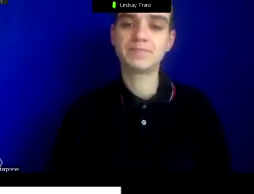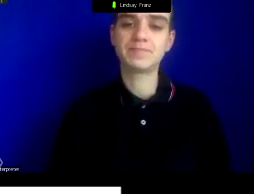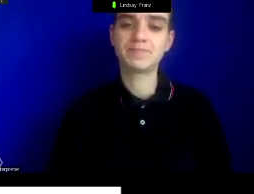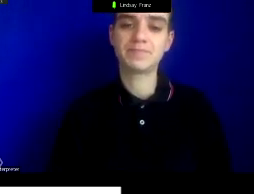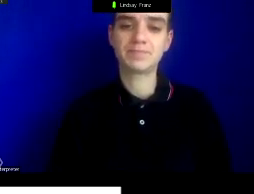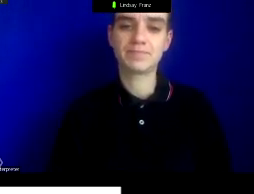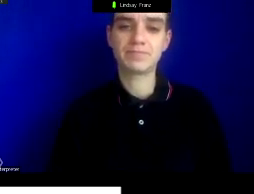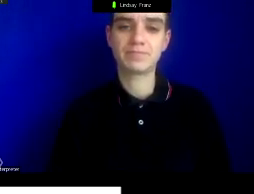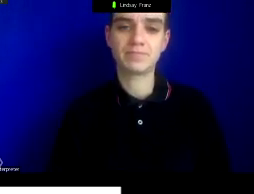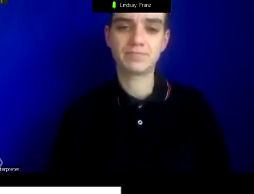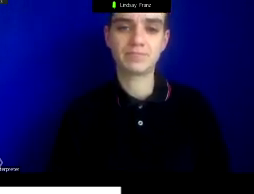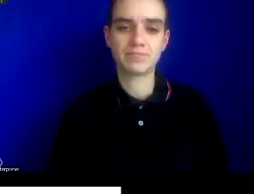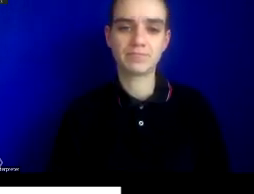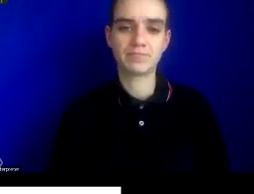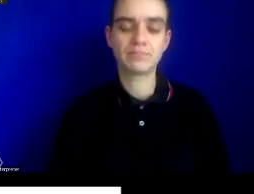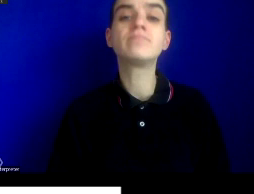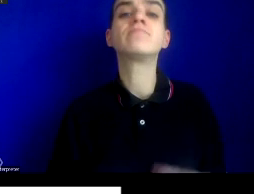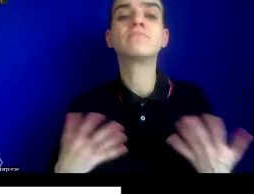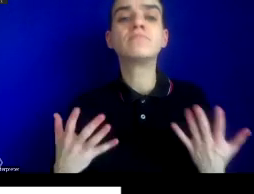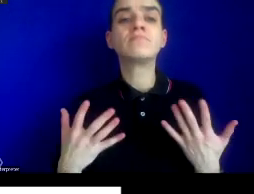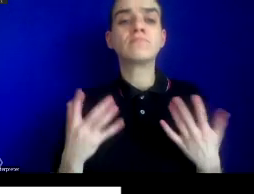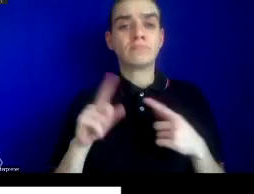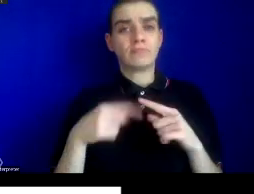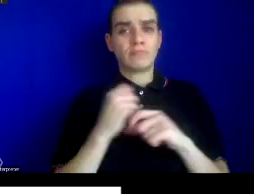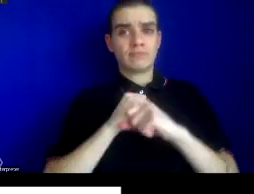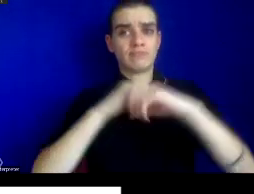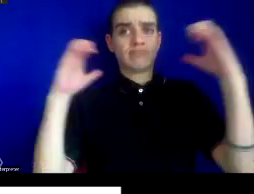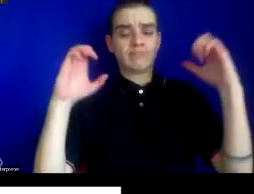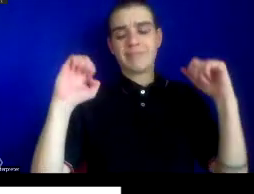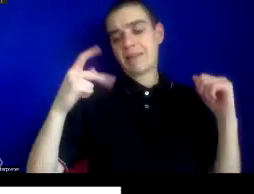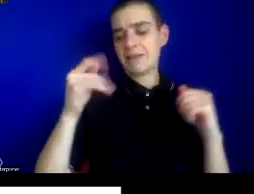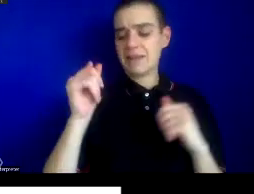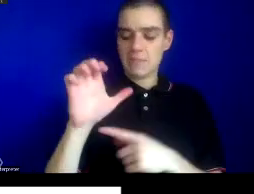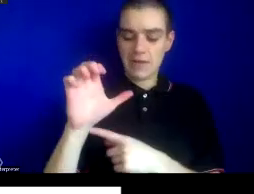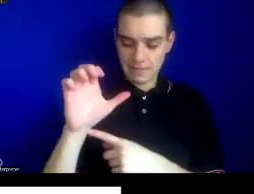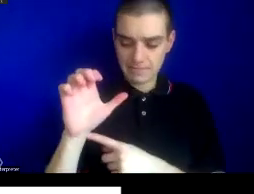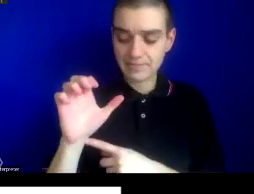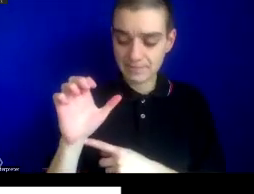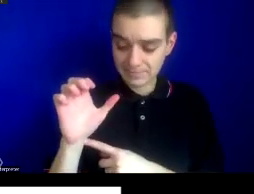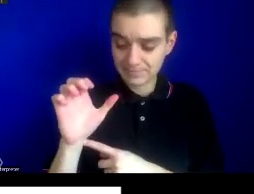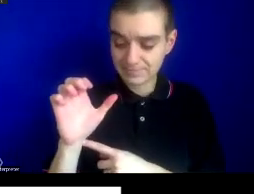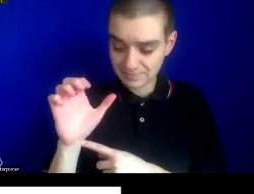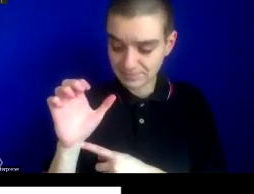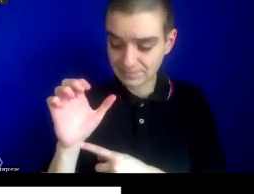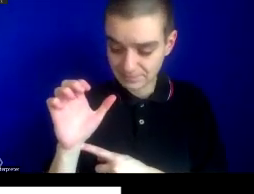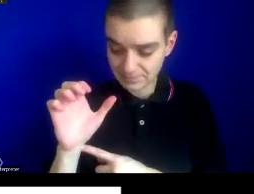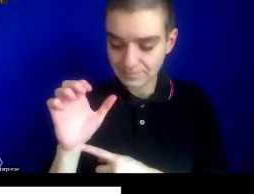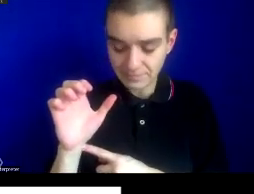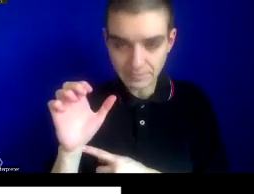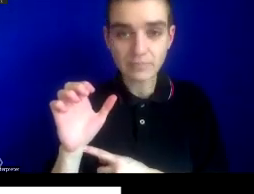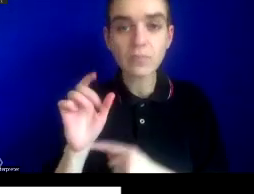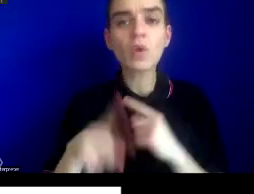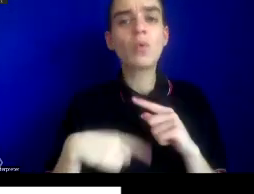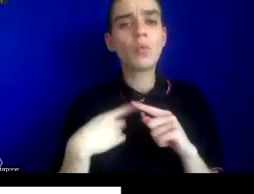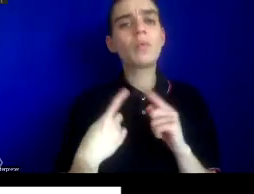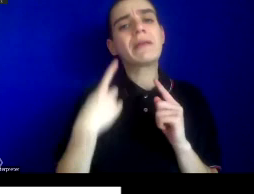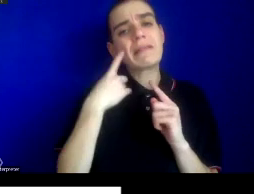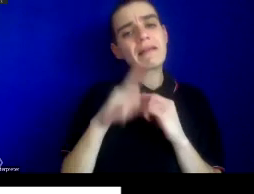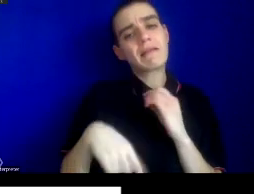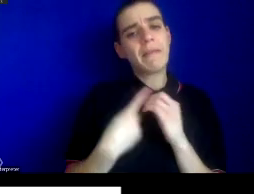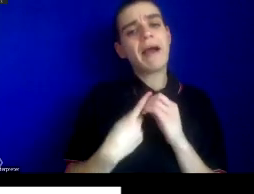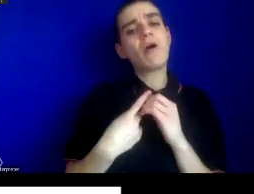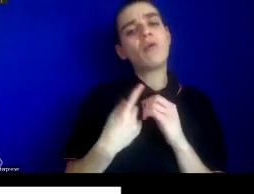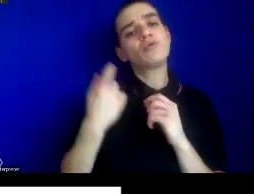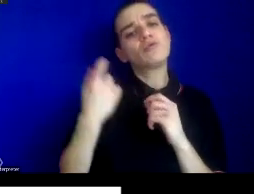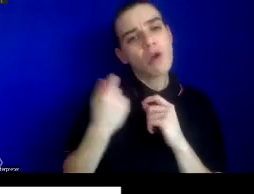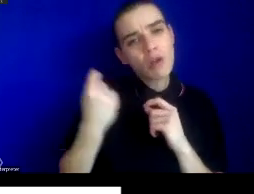So when we think about epidemics, traditionally, in terms of scholarship, we have several assumptions that are